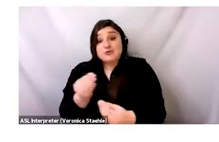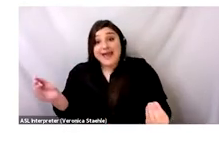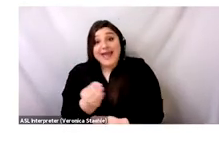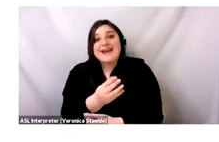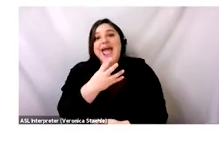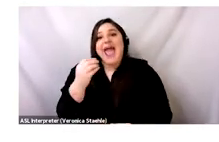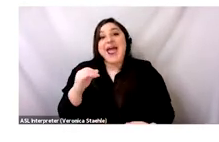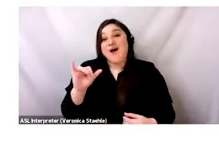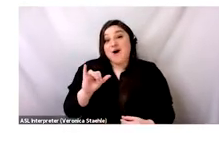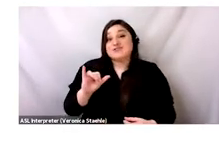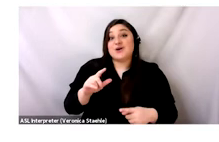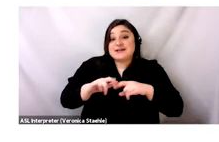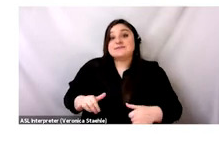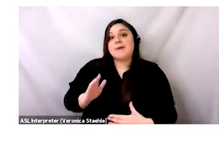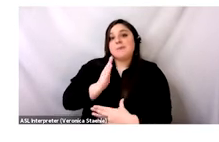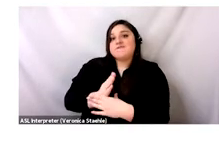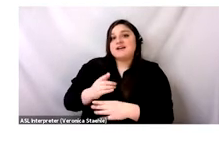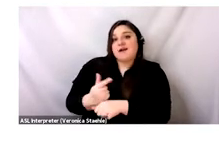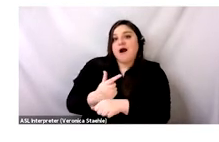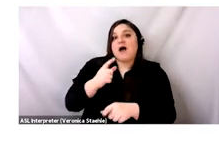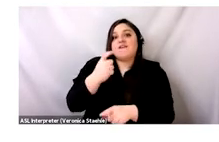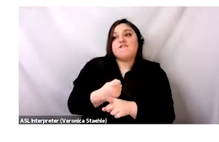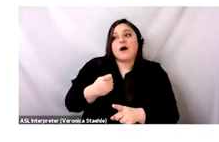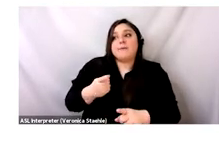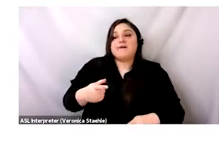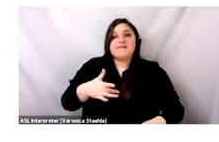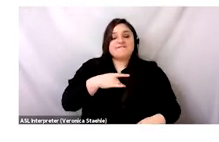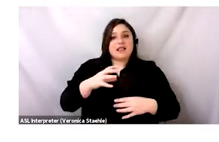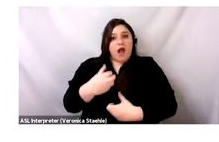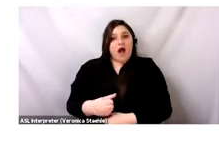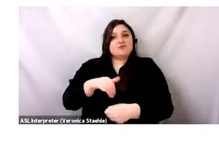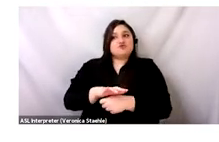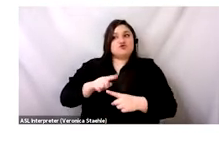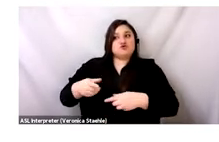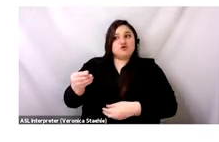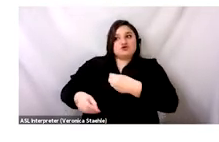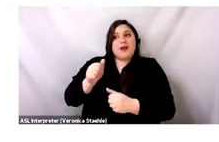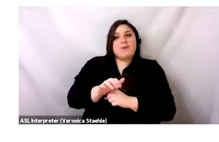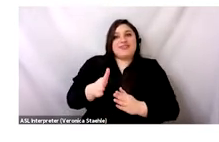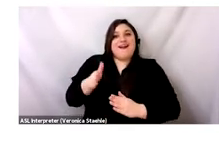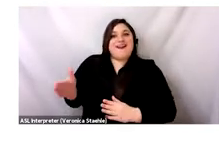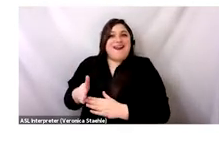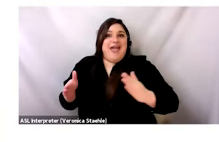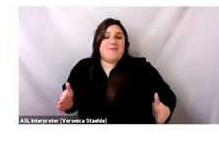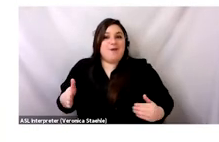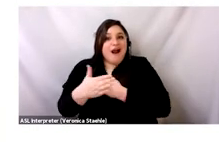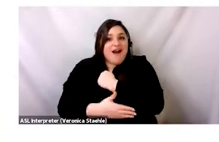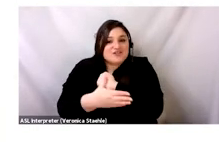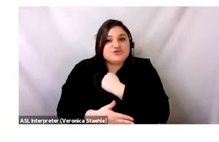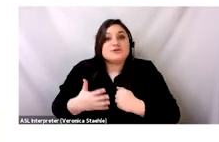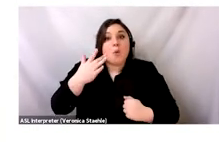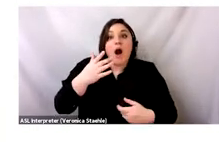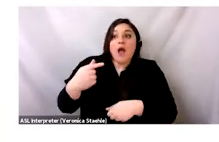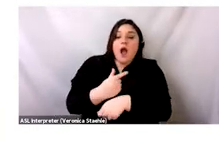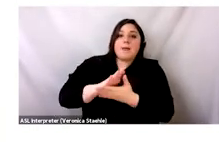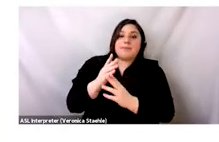but it developed Ghana to trade with the global north, not with Toronto nation. And this legacy, you know, obviously makes it difficult for Ghanaian designers to